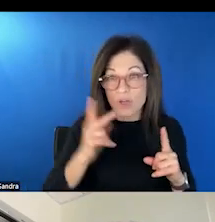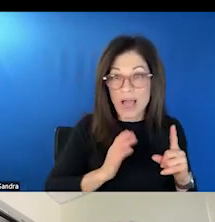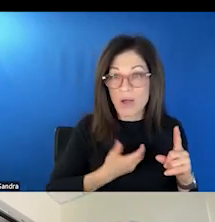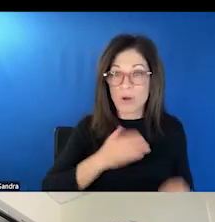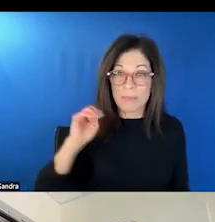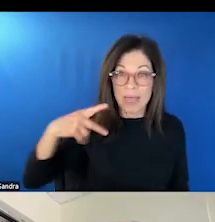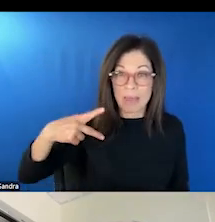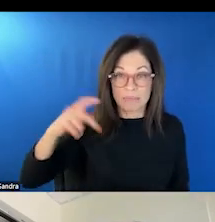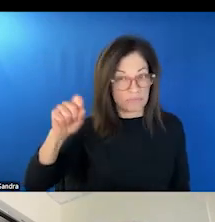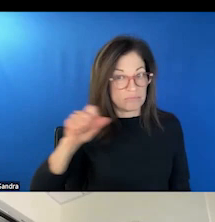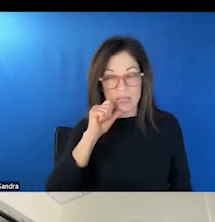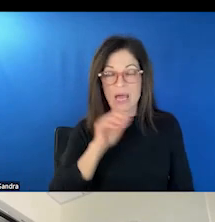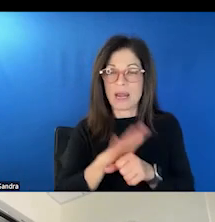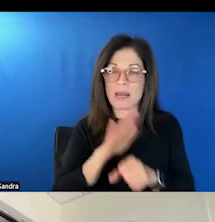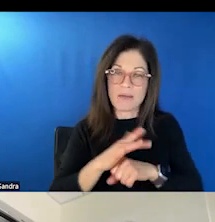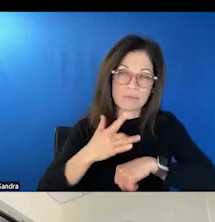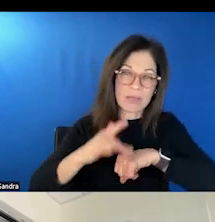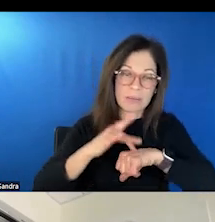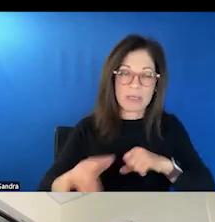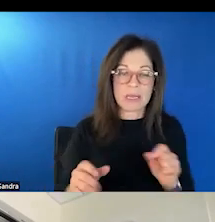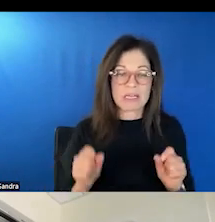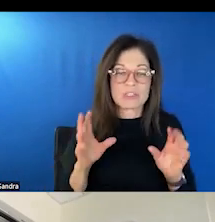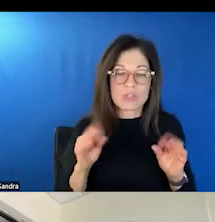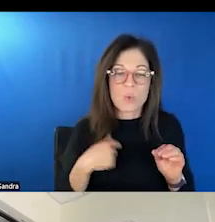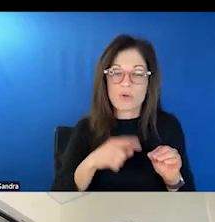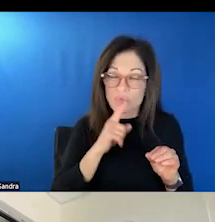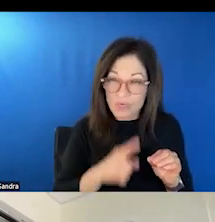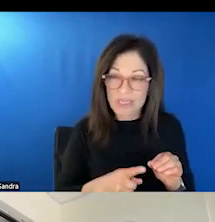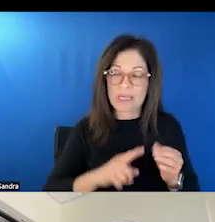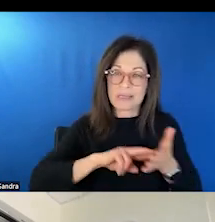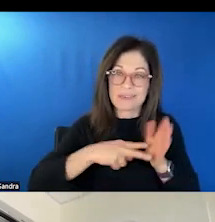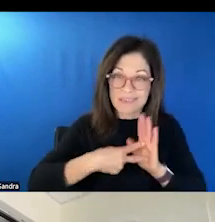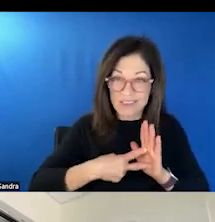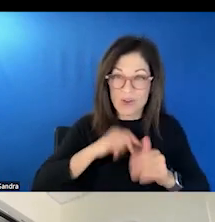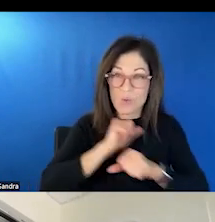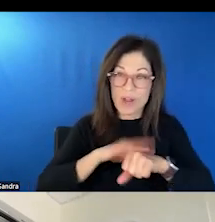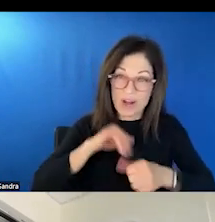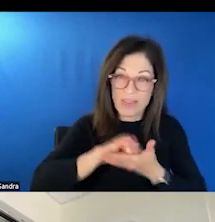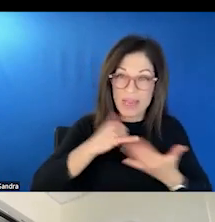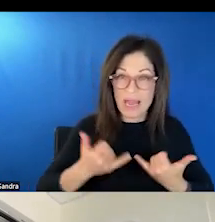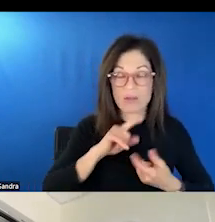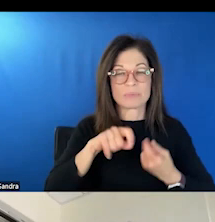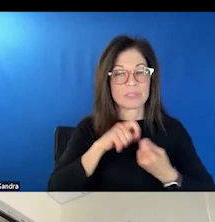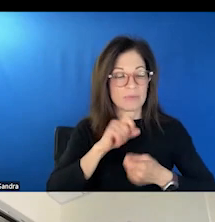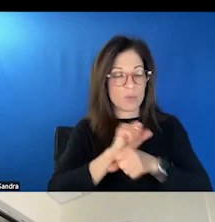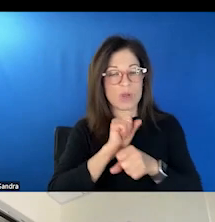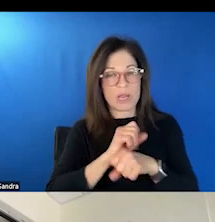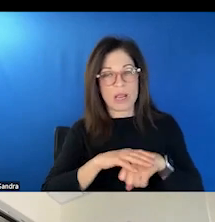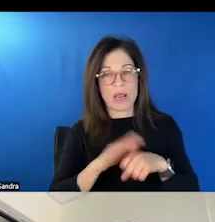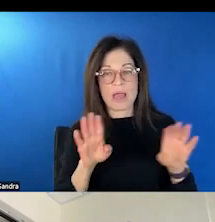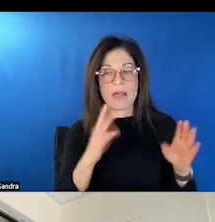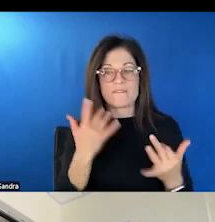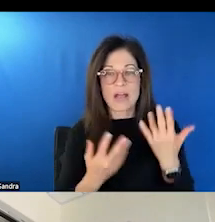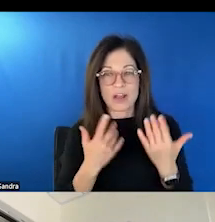like, yeah, there's not enough capacity. And so we have to, we are literally intentionally working on that right now, and very specifically working on fire-based co